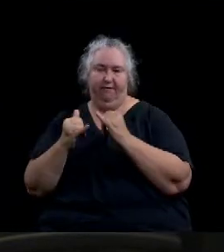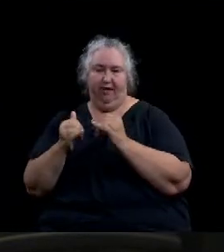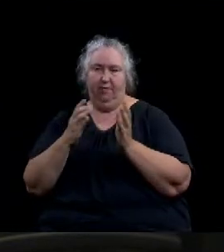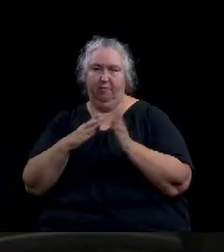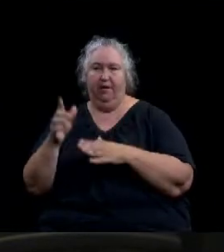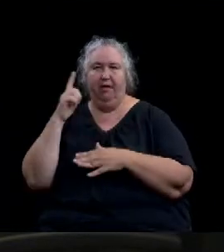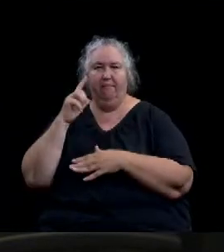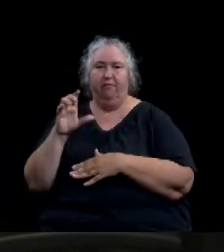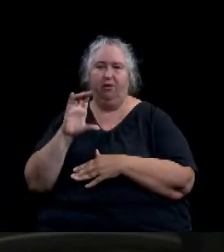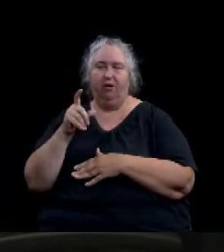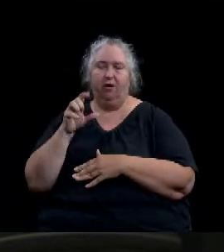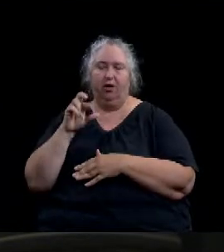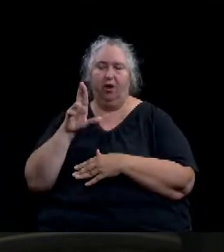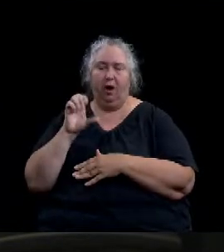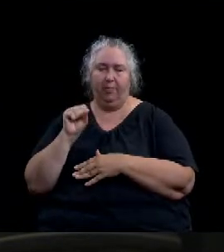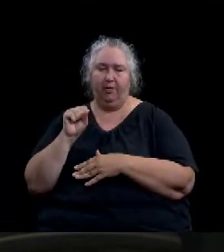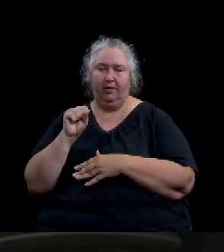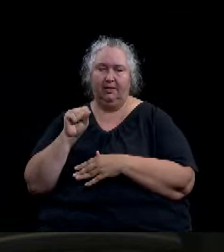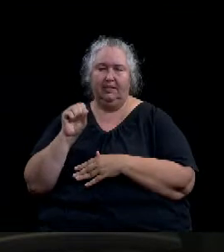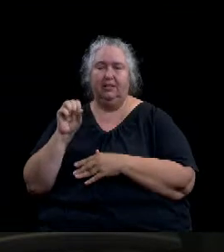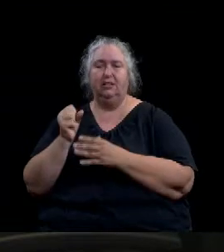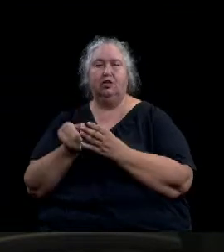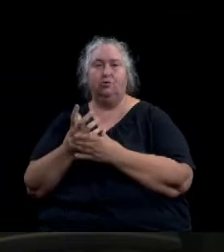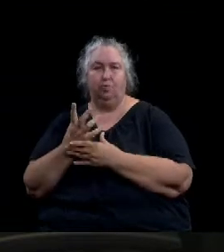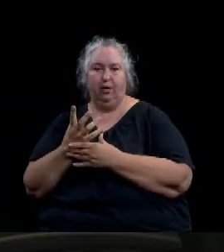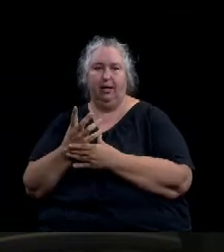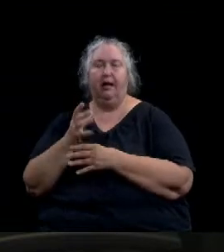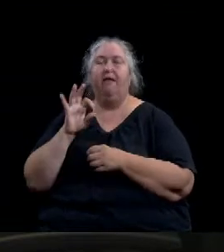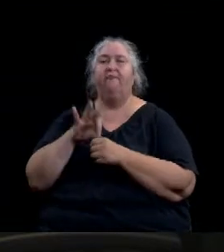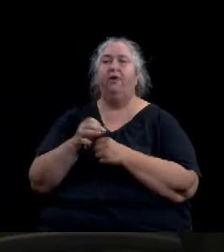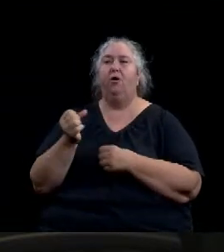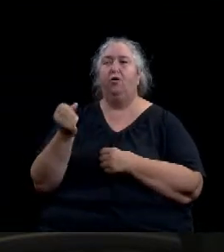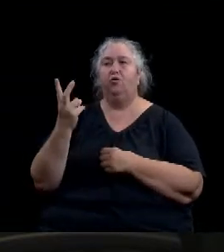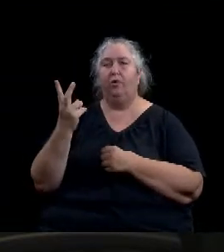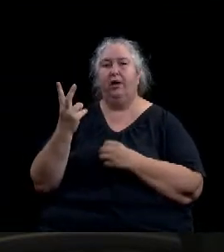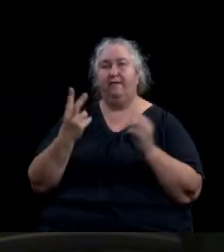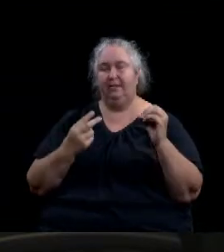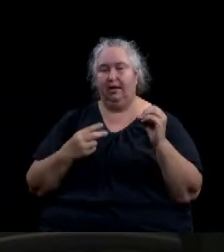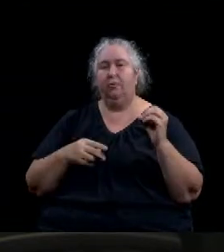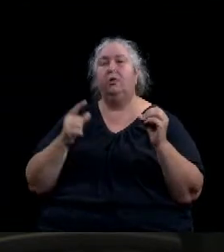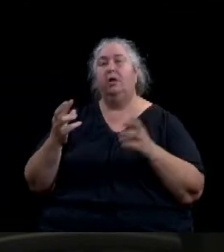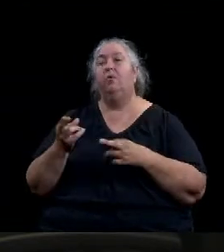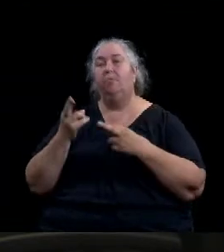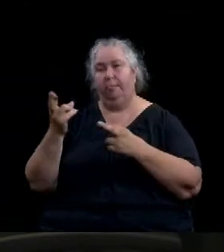By a vote of 12-0, Plan Commission recommended that the subdivision plats and construction plans be approved.